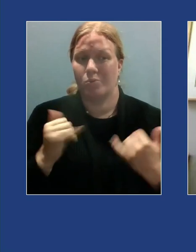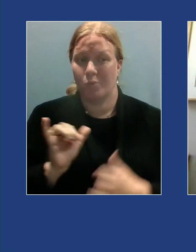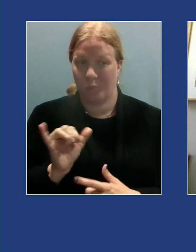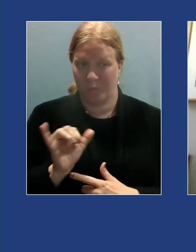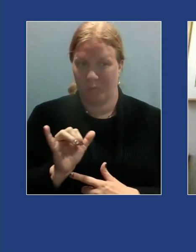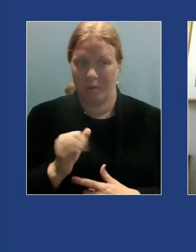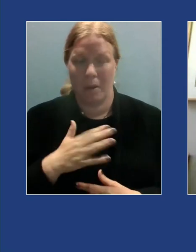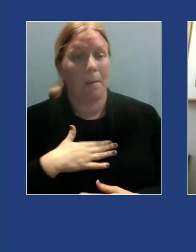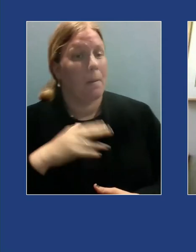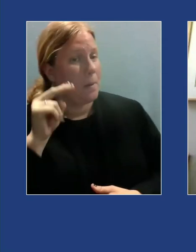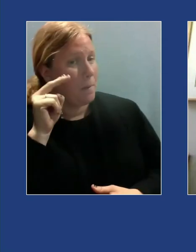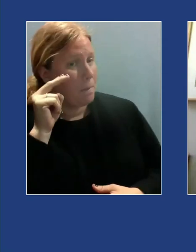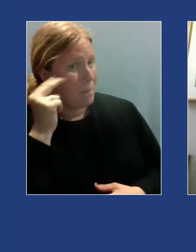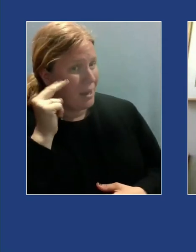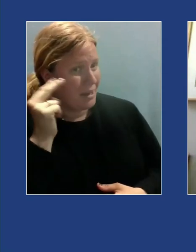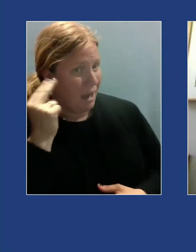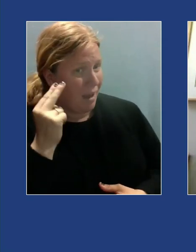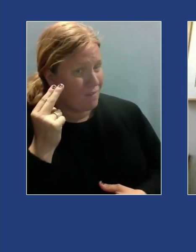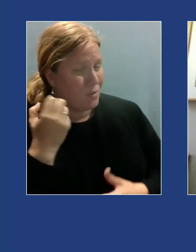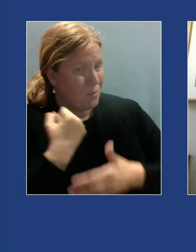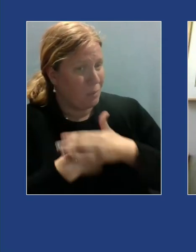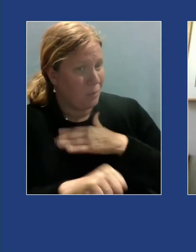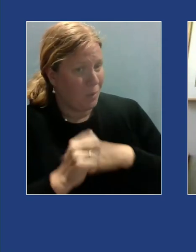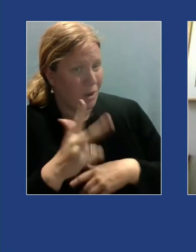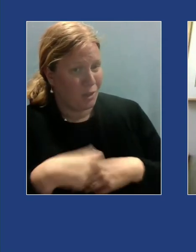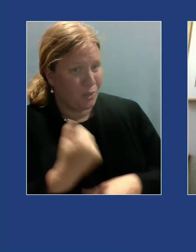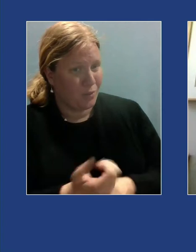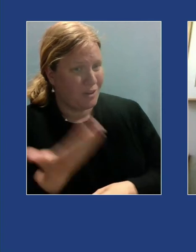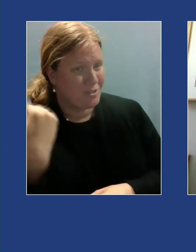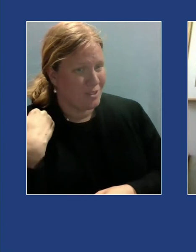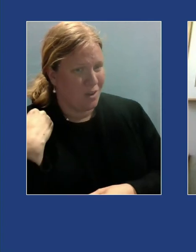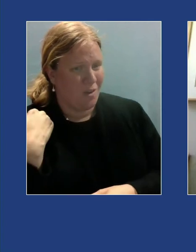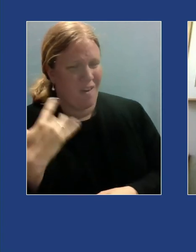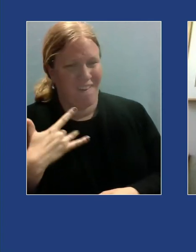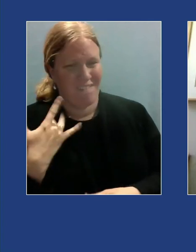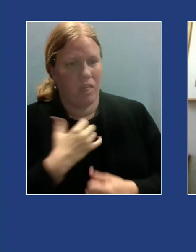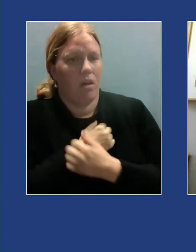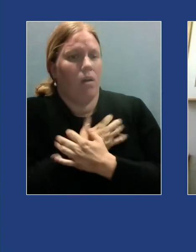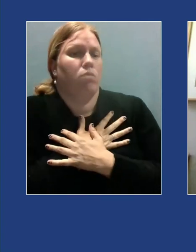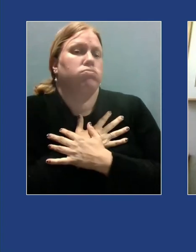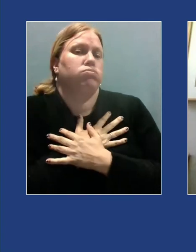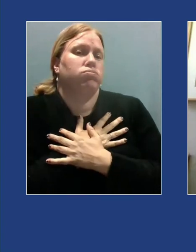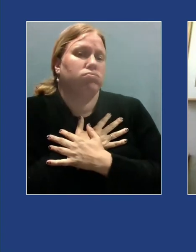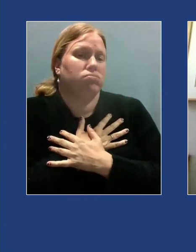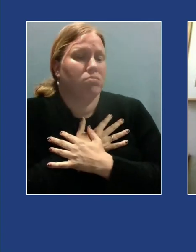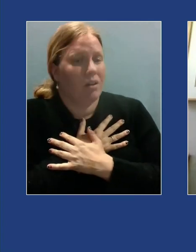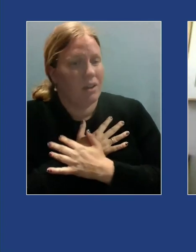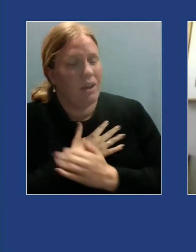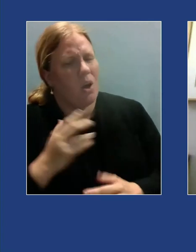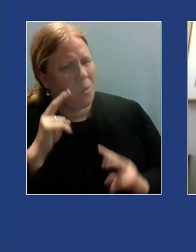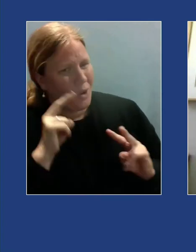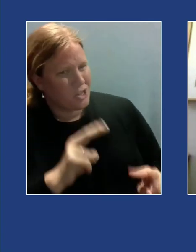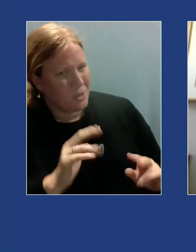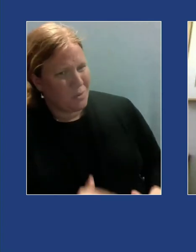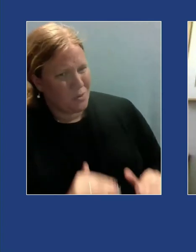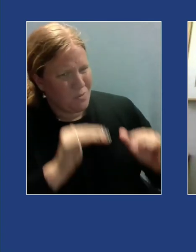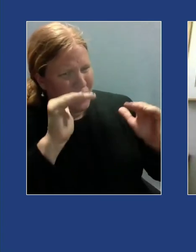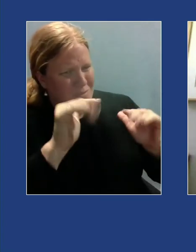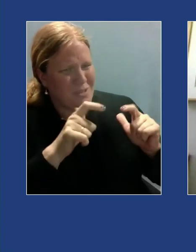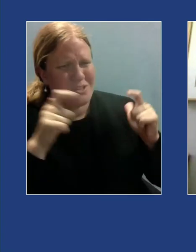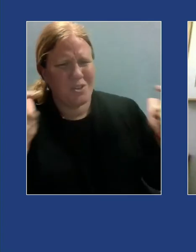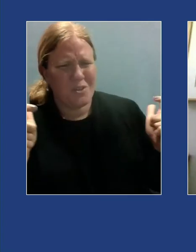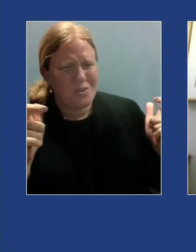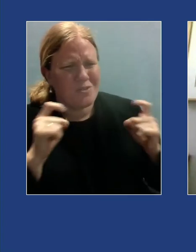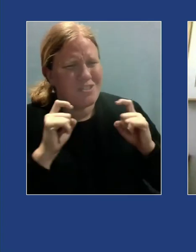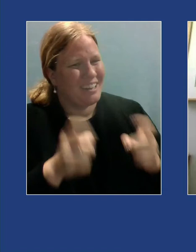I felt a love I'd never experienced watching him grow up has been a huge gift I still can't believe it when he says my name